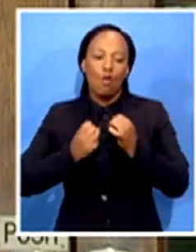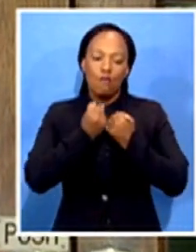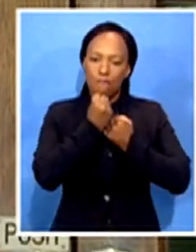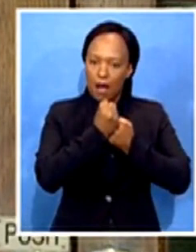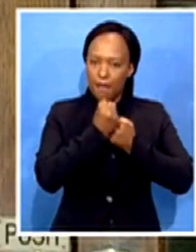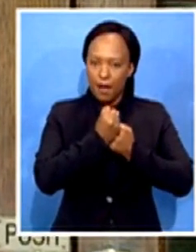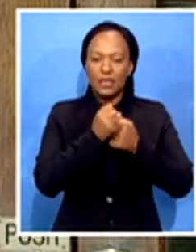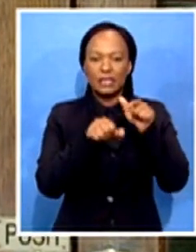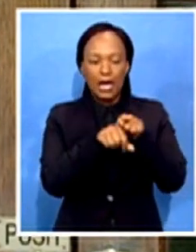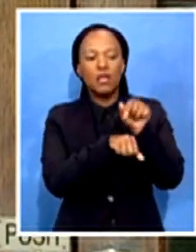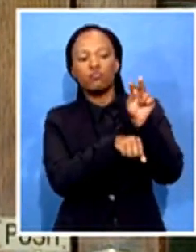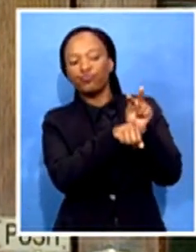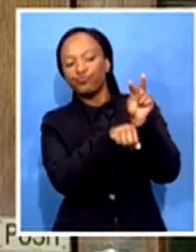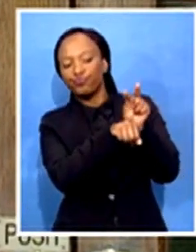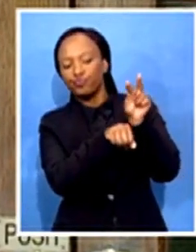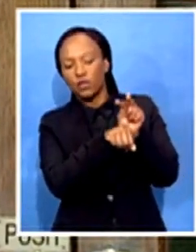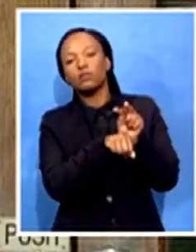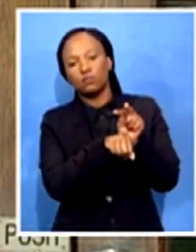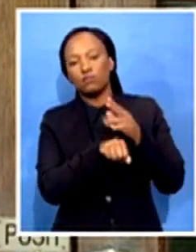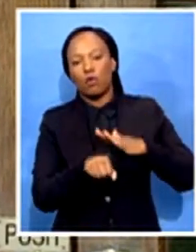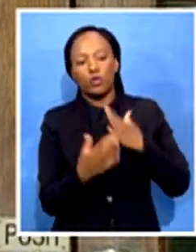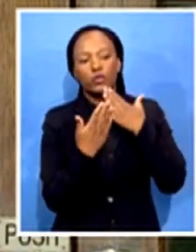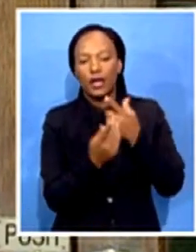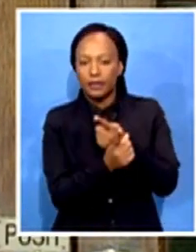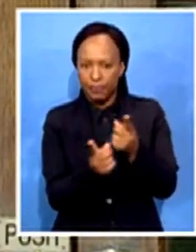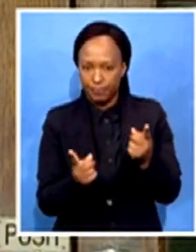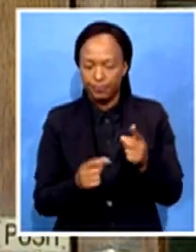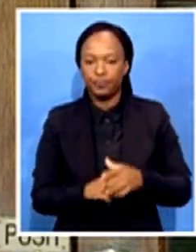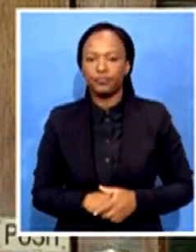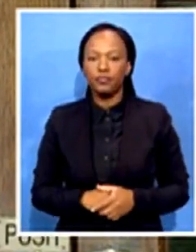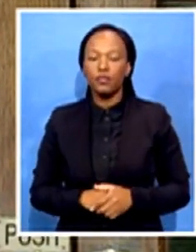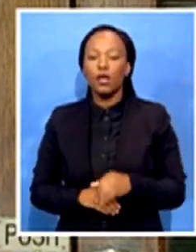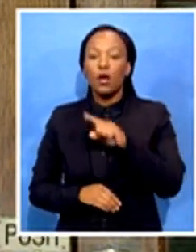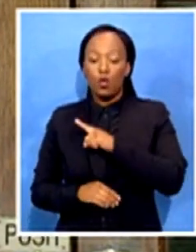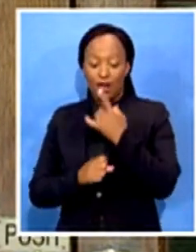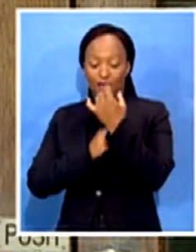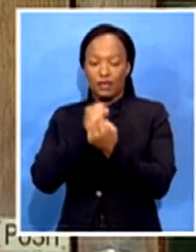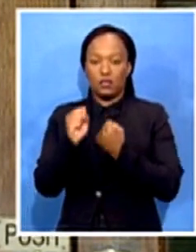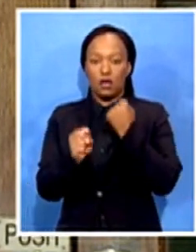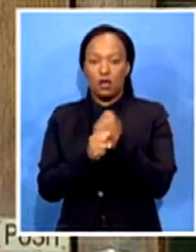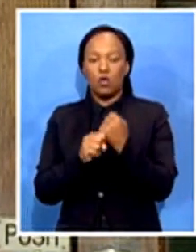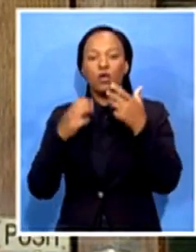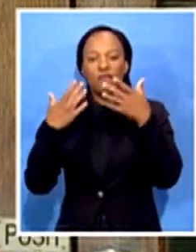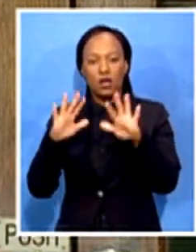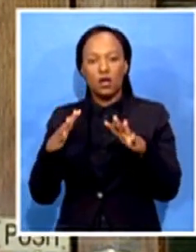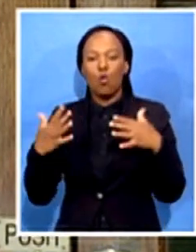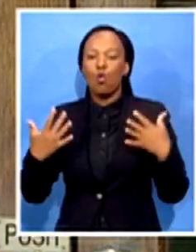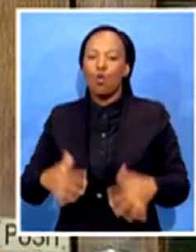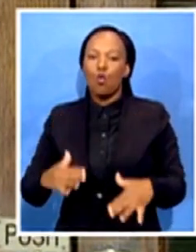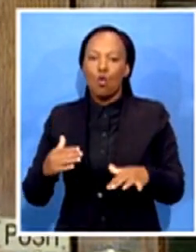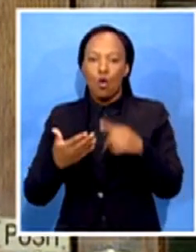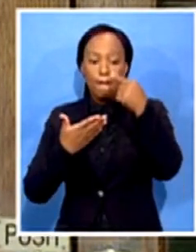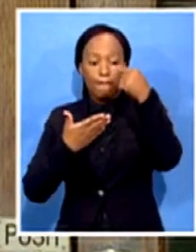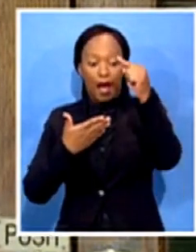is very important to note that this year, we have elevated marking very high. is our apex